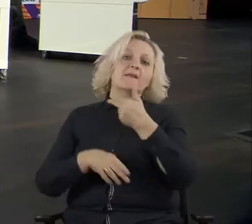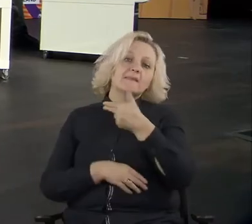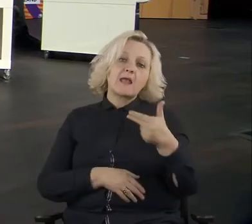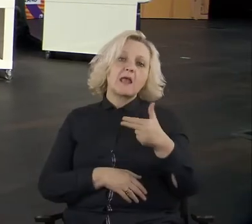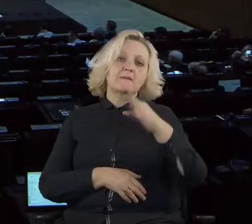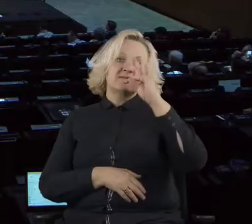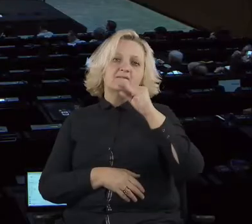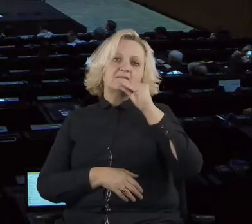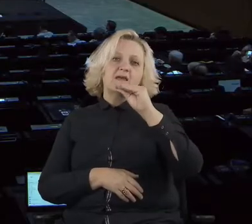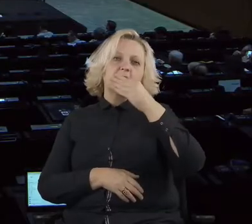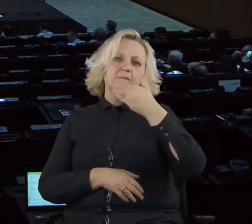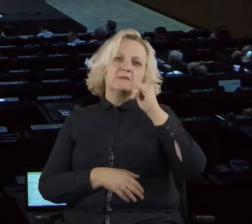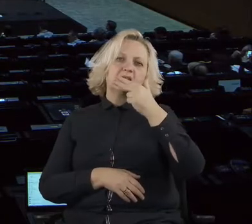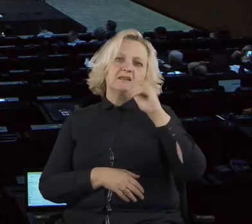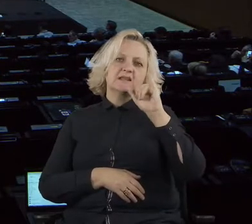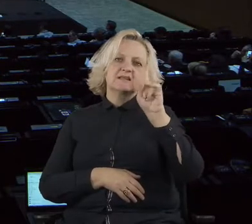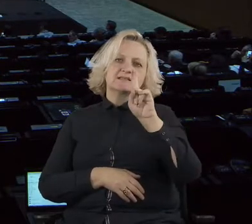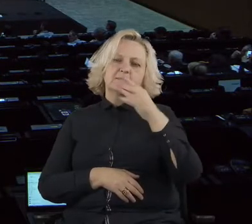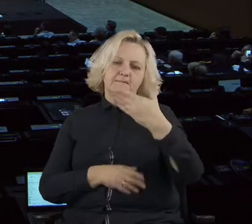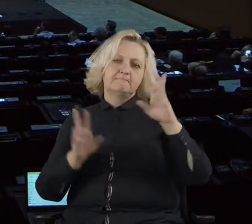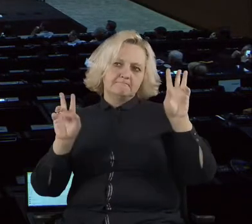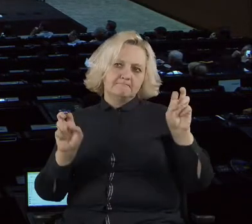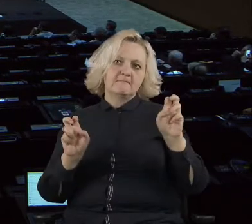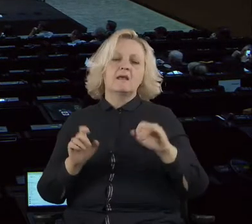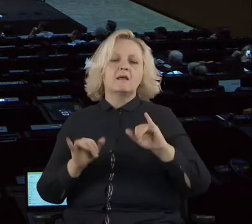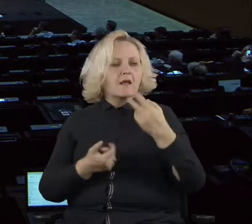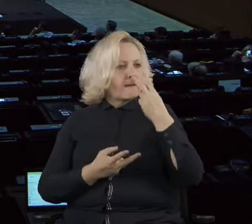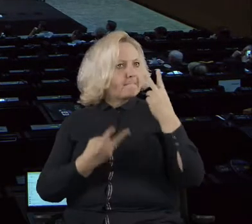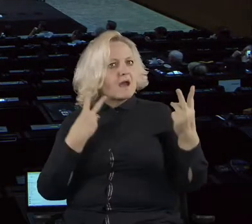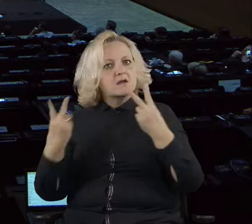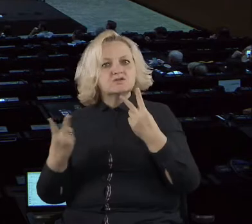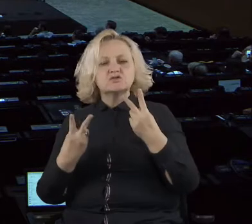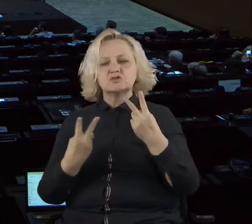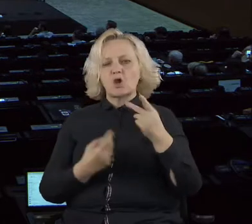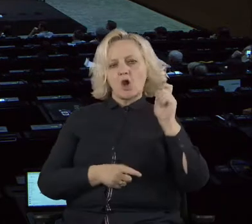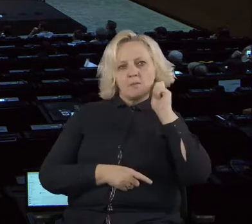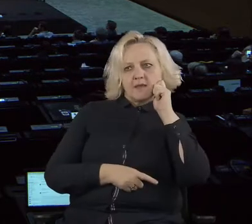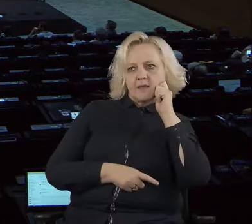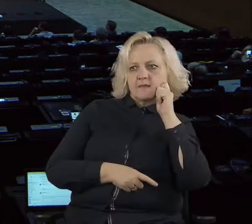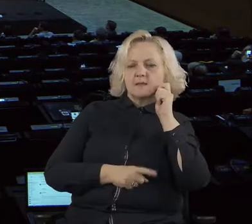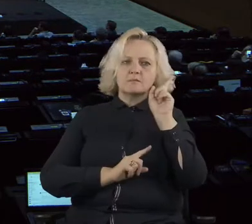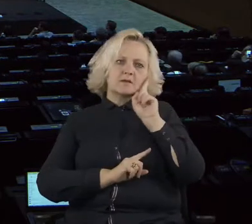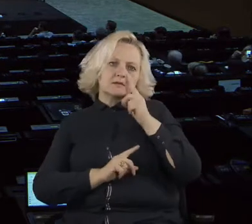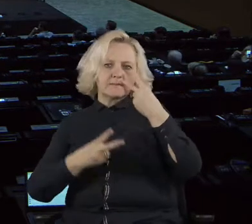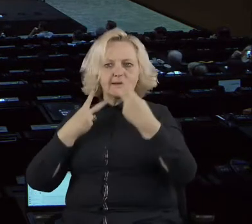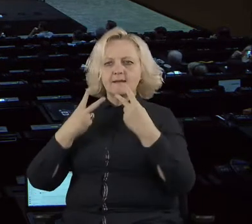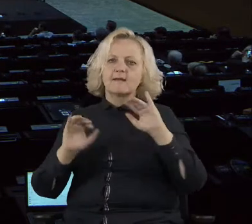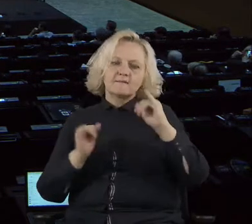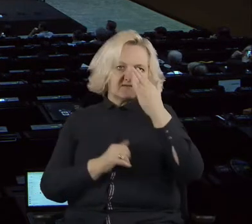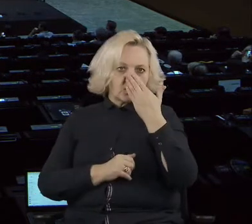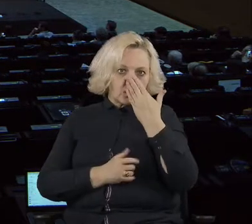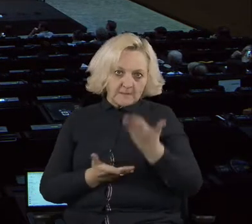CDM with a gender perspective. So getting all this knowledge from expert incorporated and getting public officers,